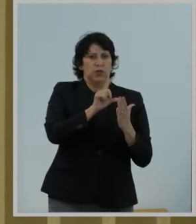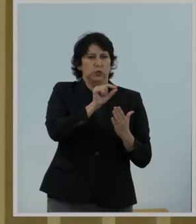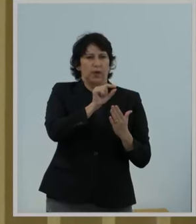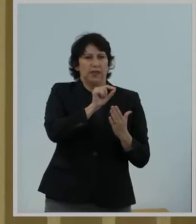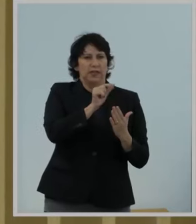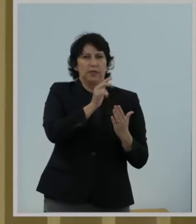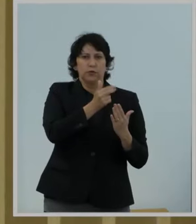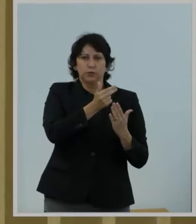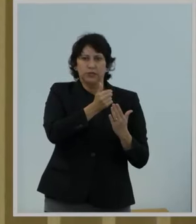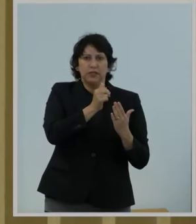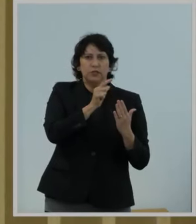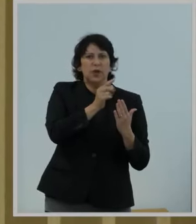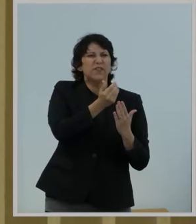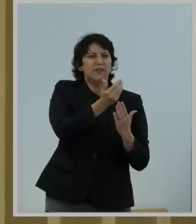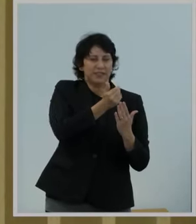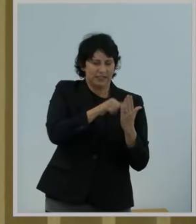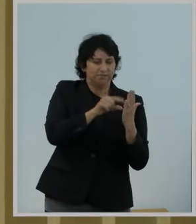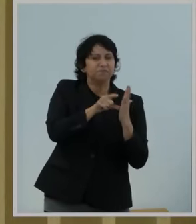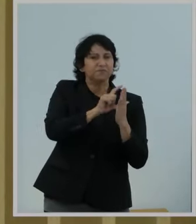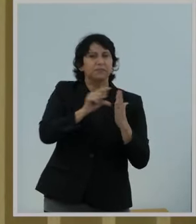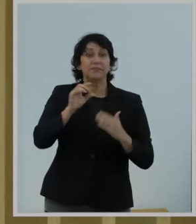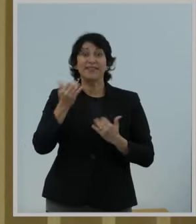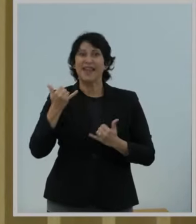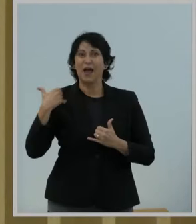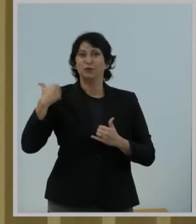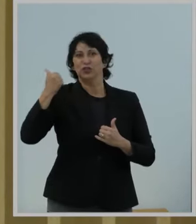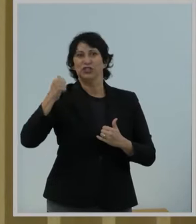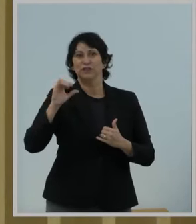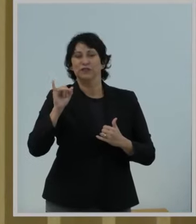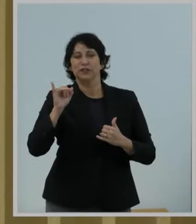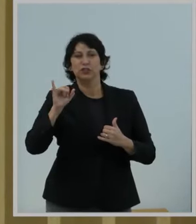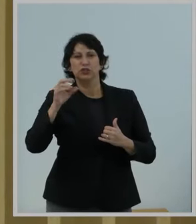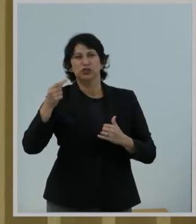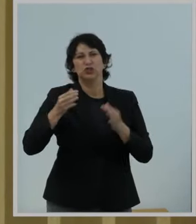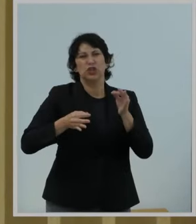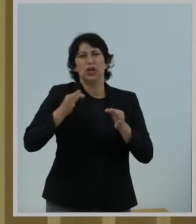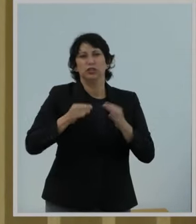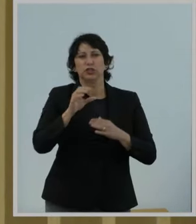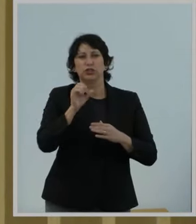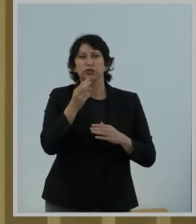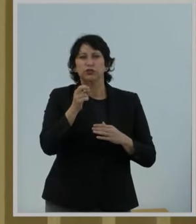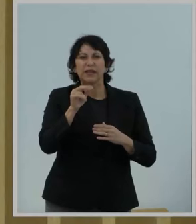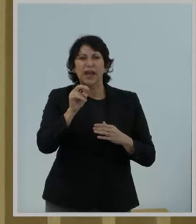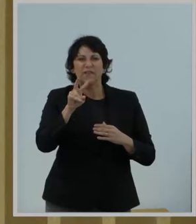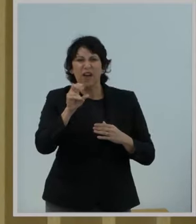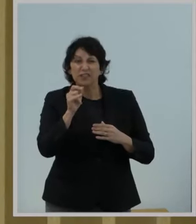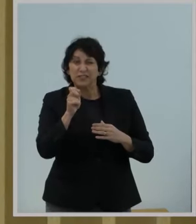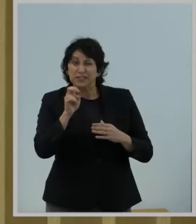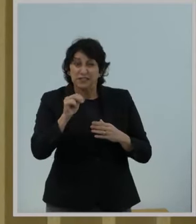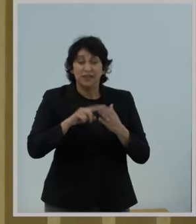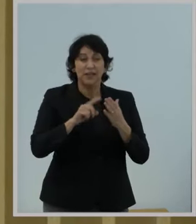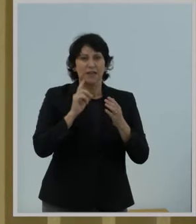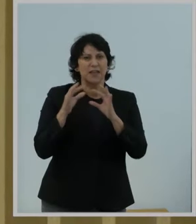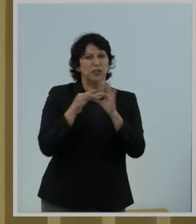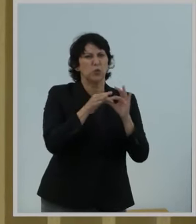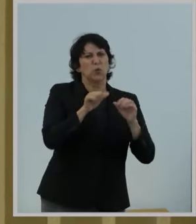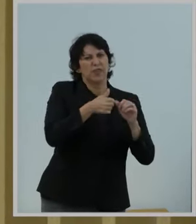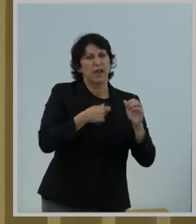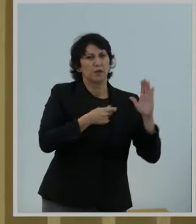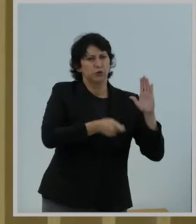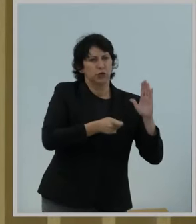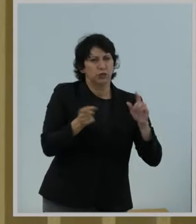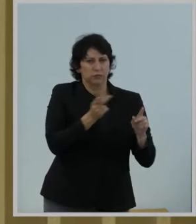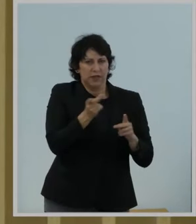decision. That's when now Chief Judge Sreenivasan joined with Judge Tatel in a statement expressly noting